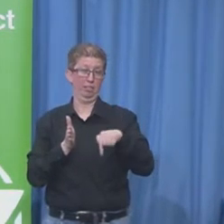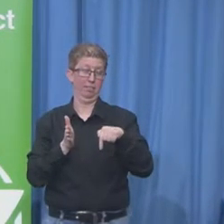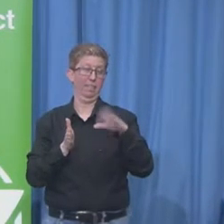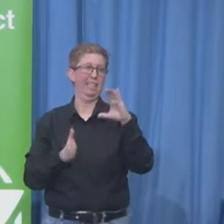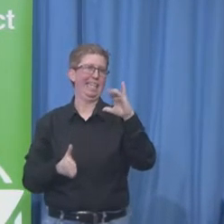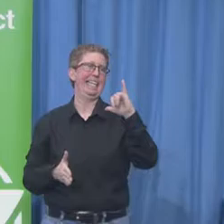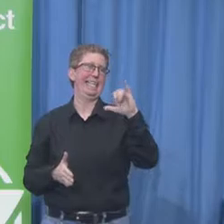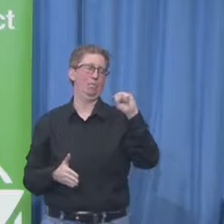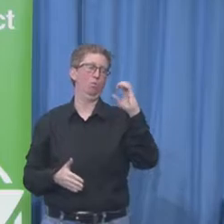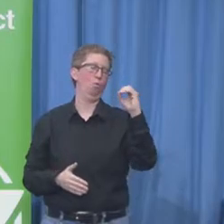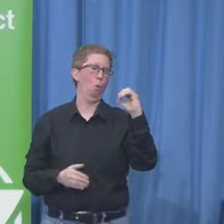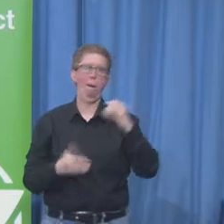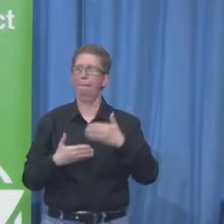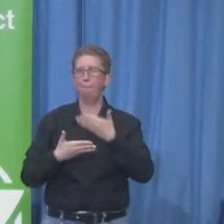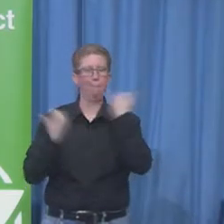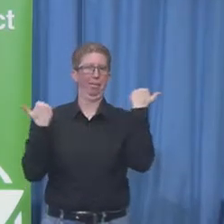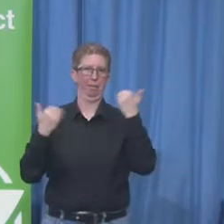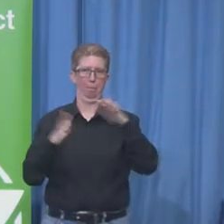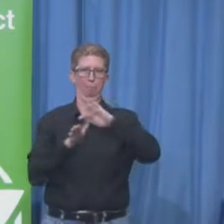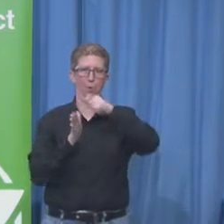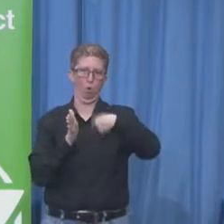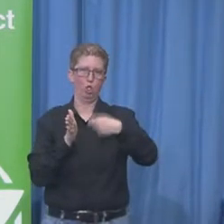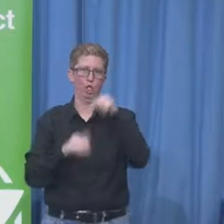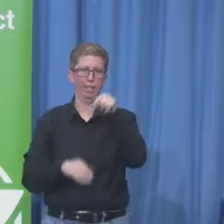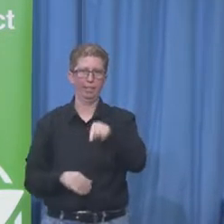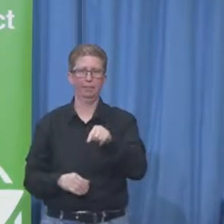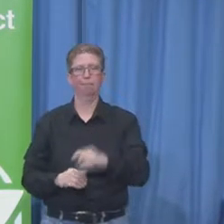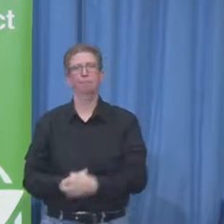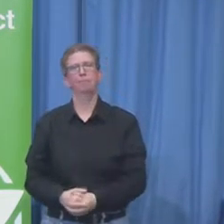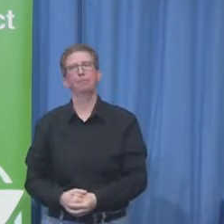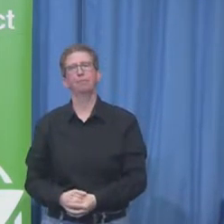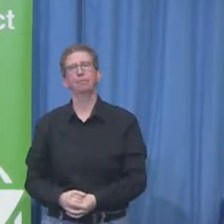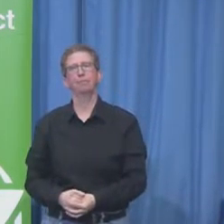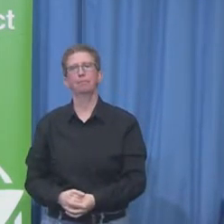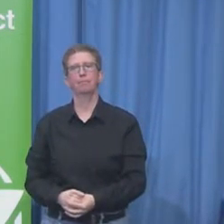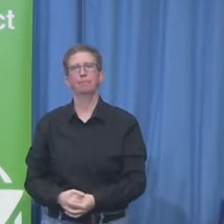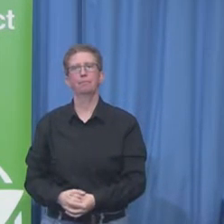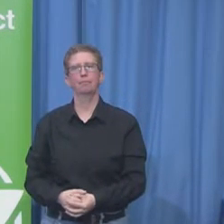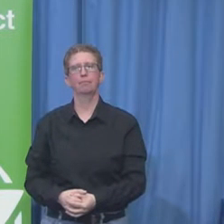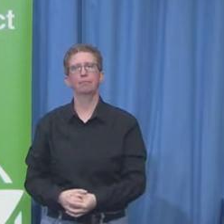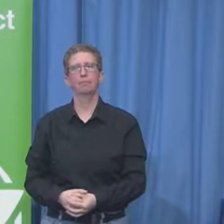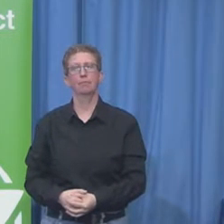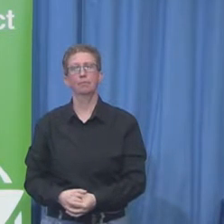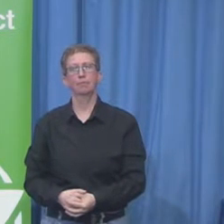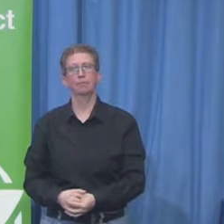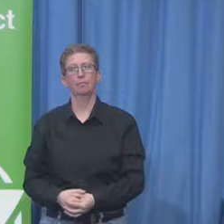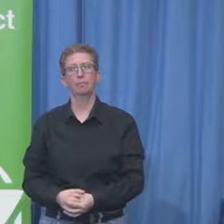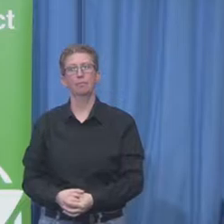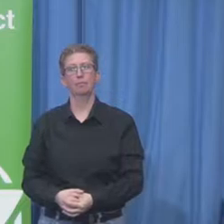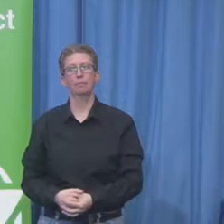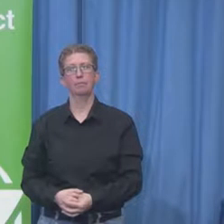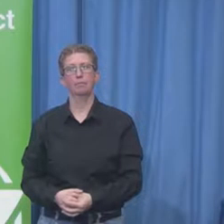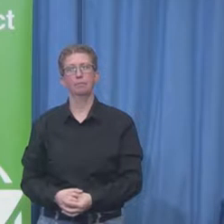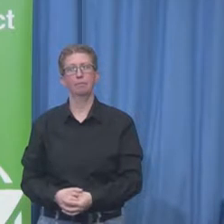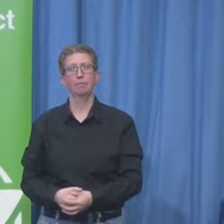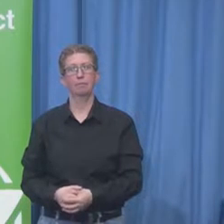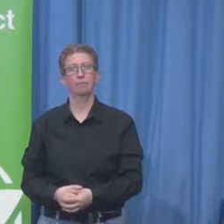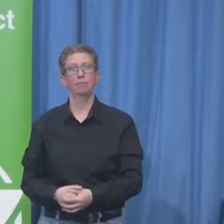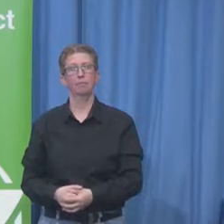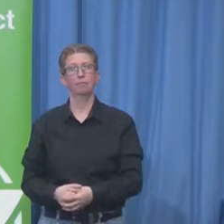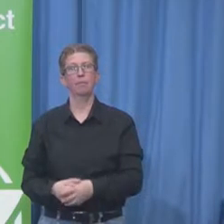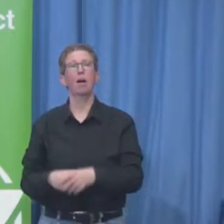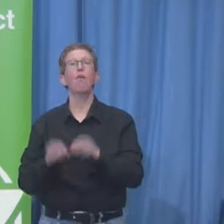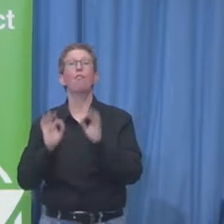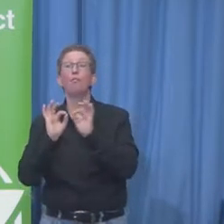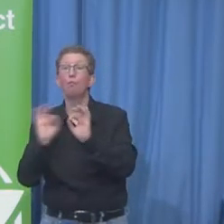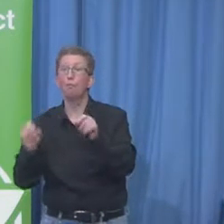So it speaks to the fact that this is not just something good to do and good for people, it's actually good for business. Let me give you an